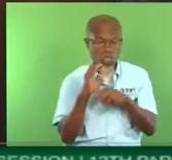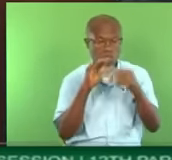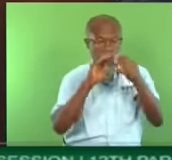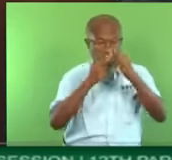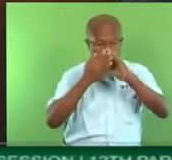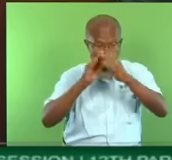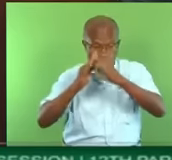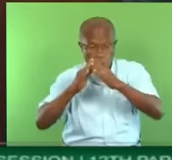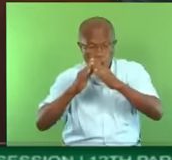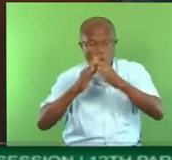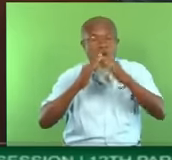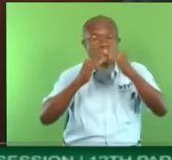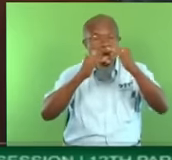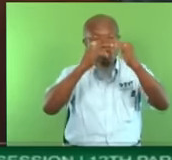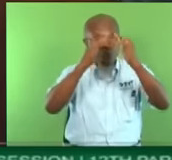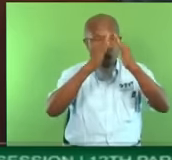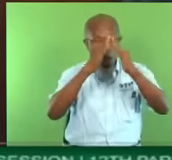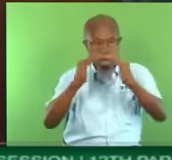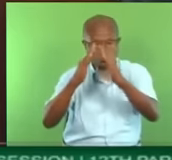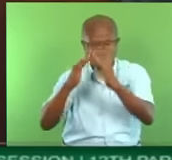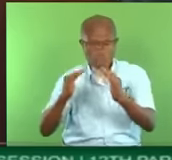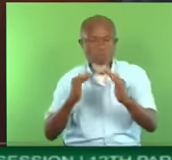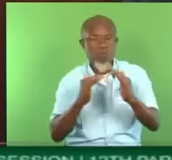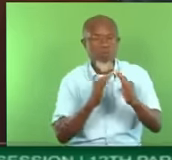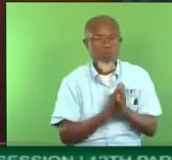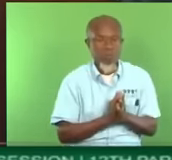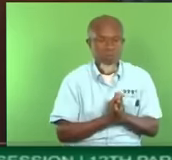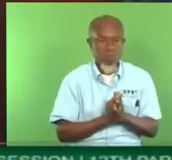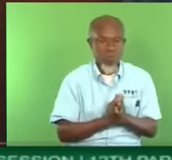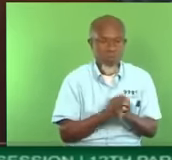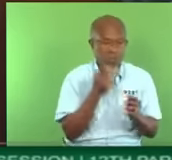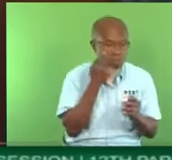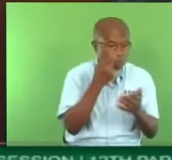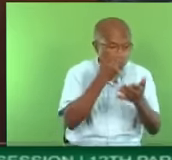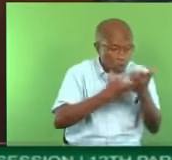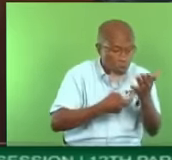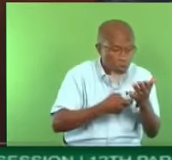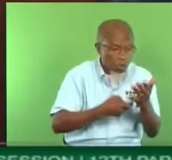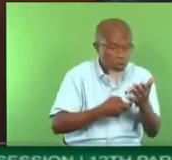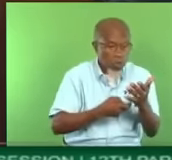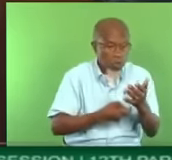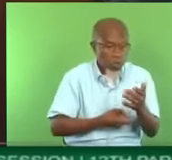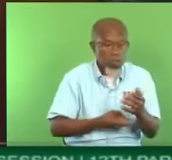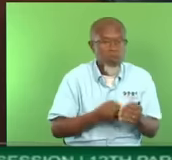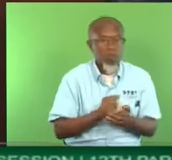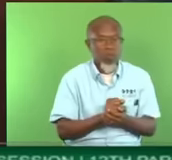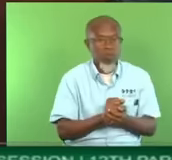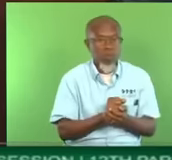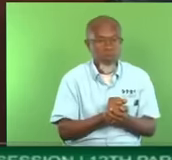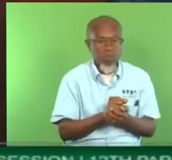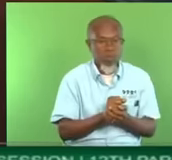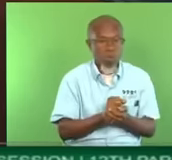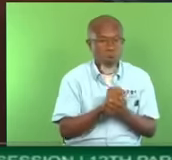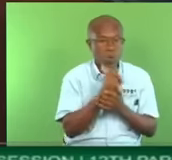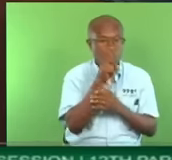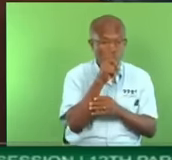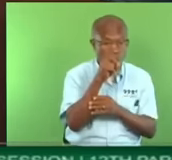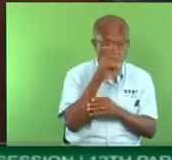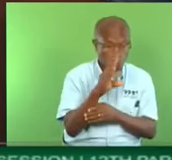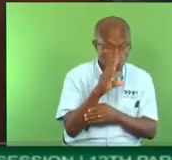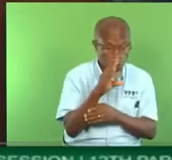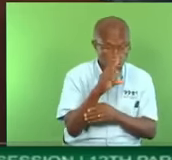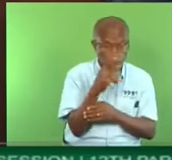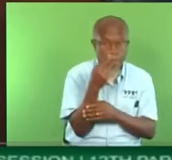almost, when you look at the price of both infrastructure and the building, one hundred million dollars. La Saltura